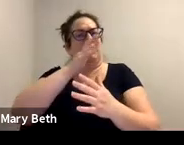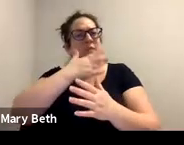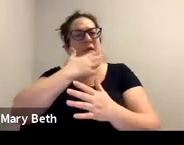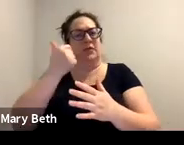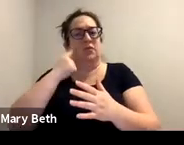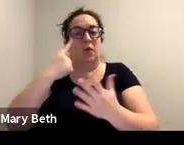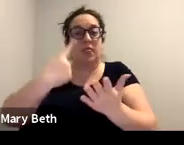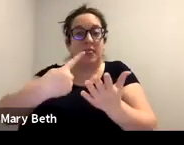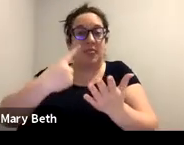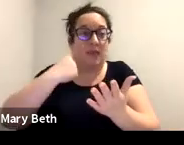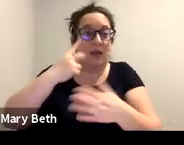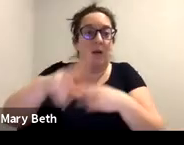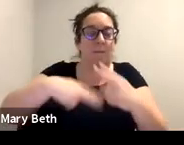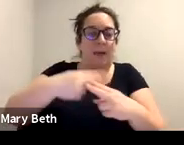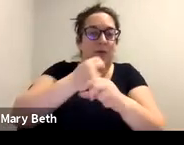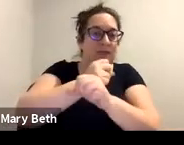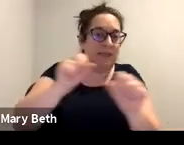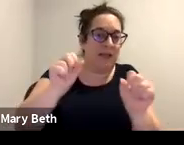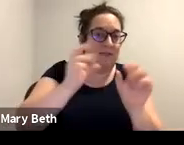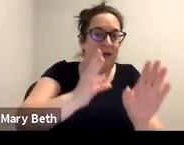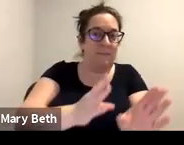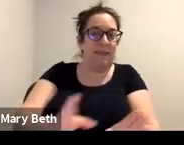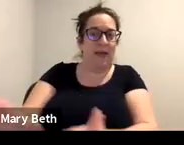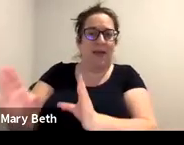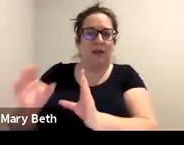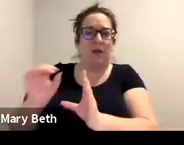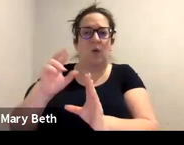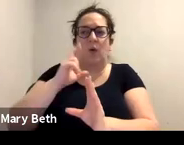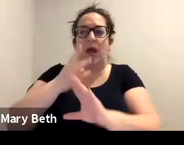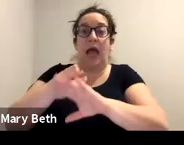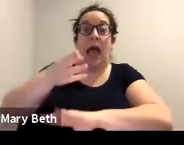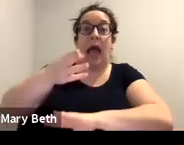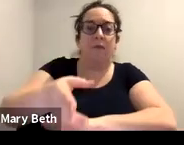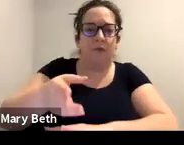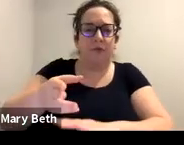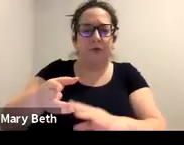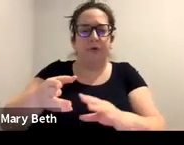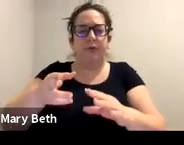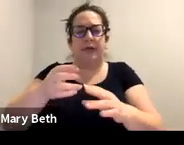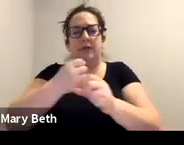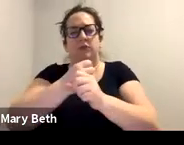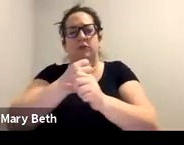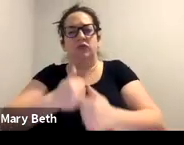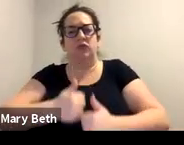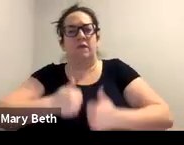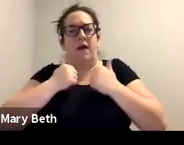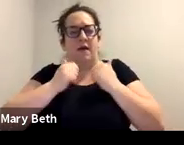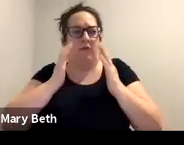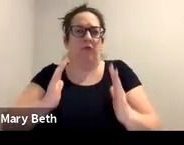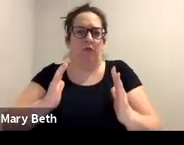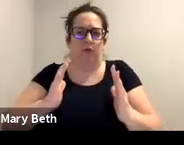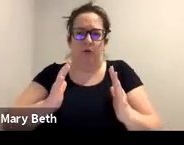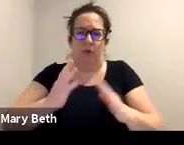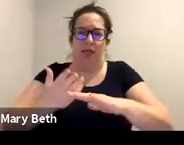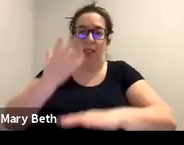the best about thinking about what happens to the survivor after they leave court or before they get to court. Um, so